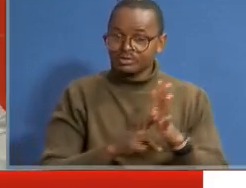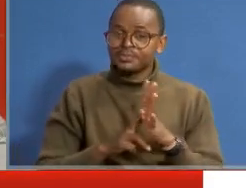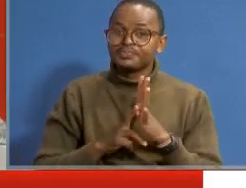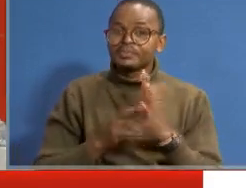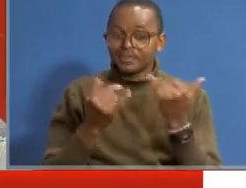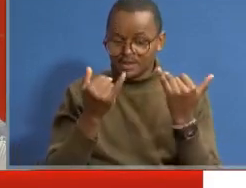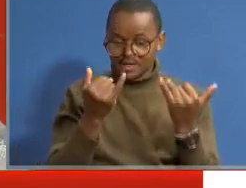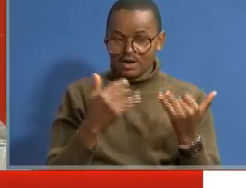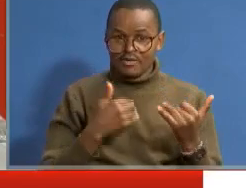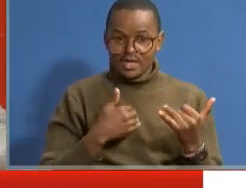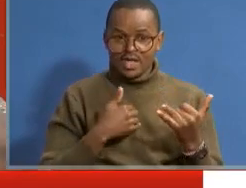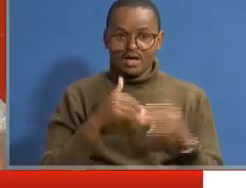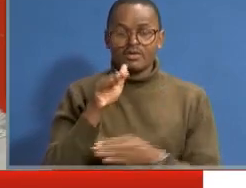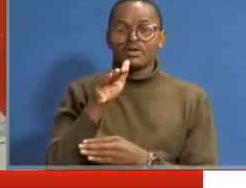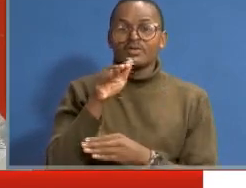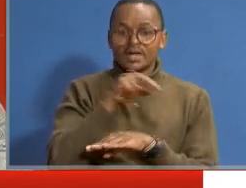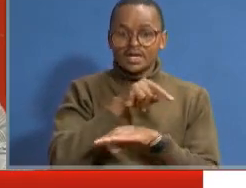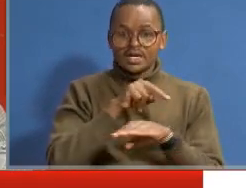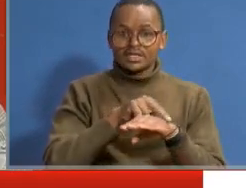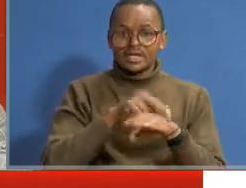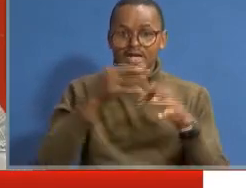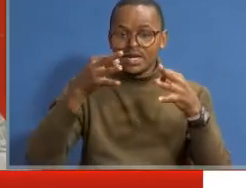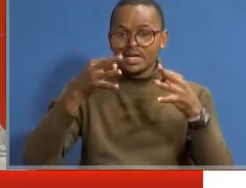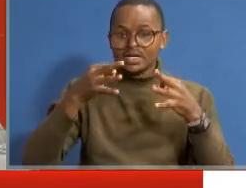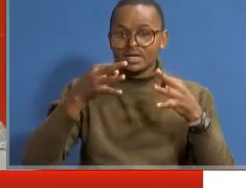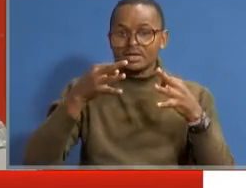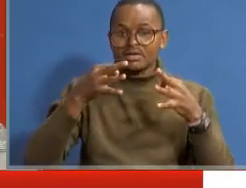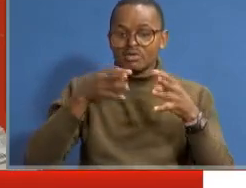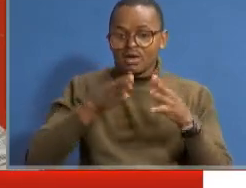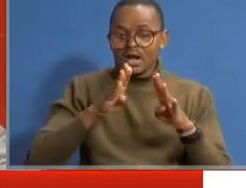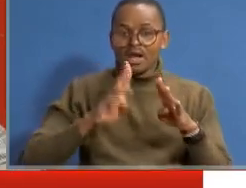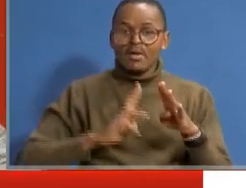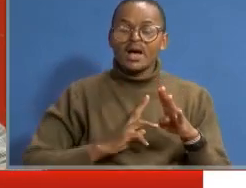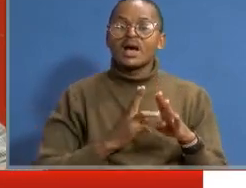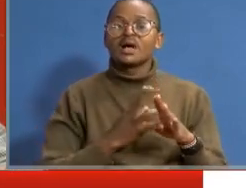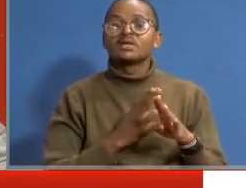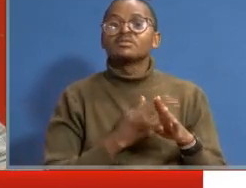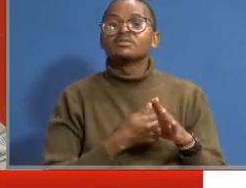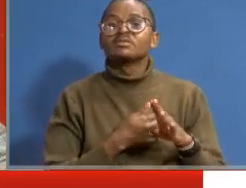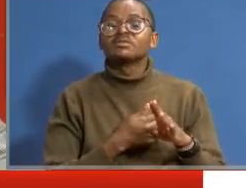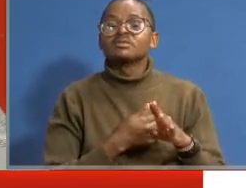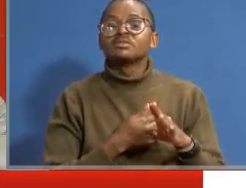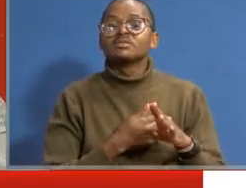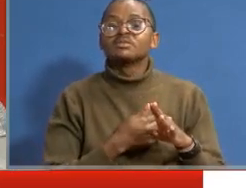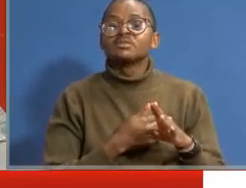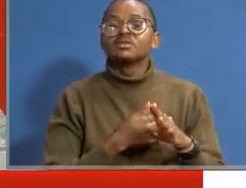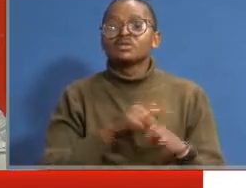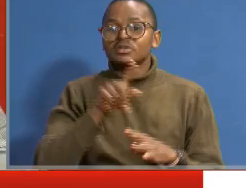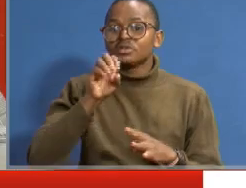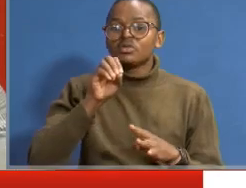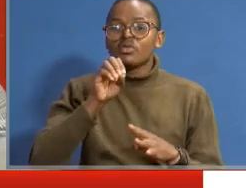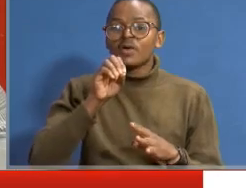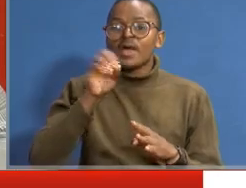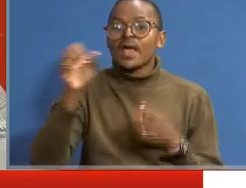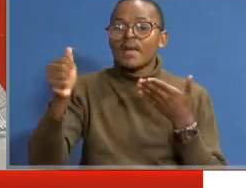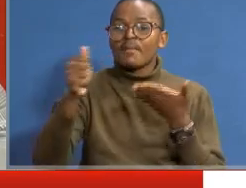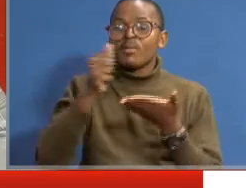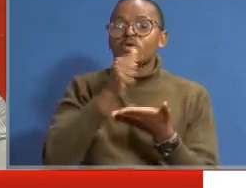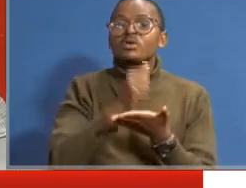Right now we have requested the National Treasury just to allow us to employ